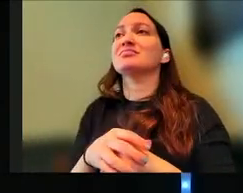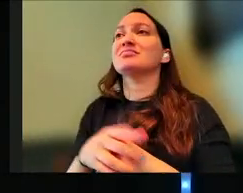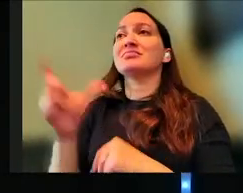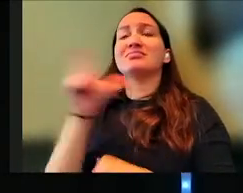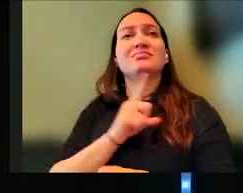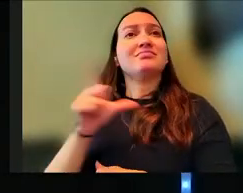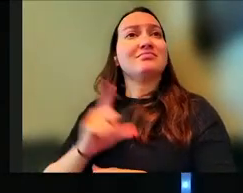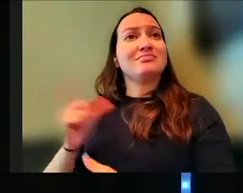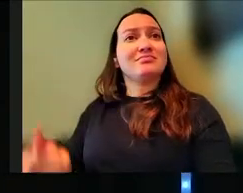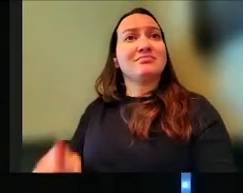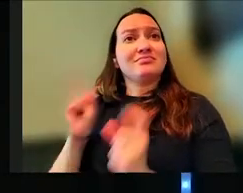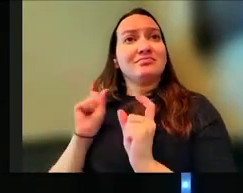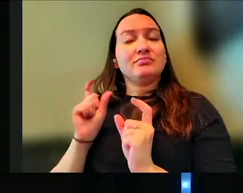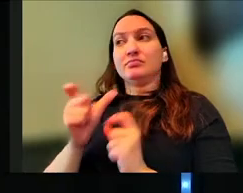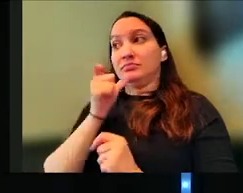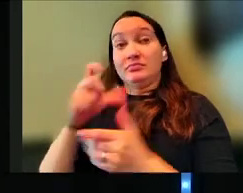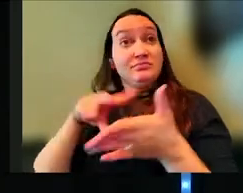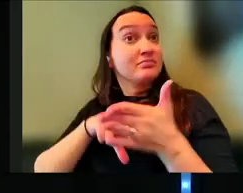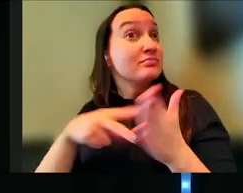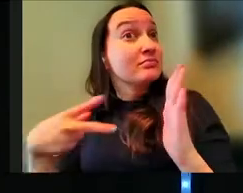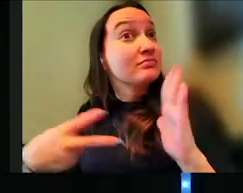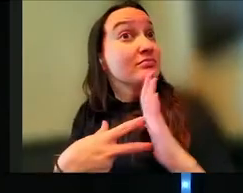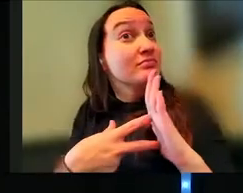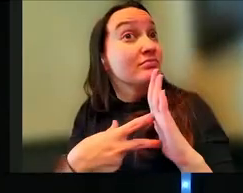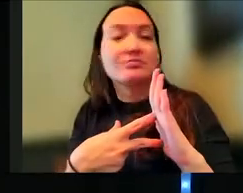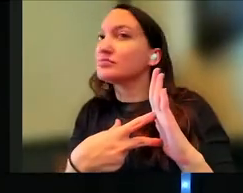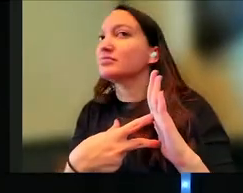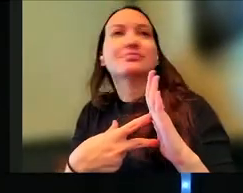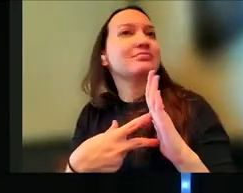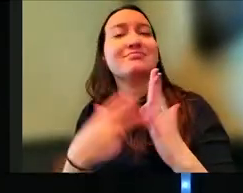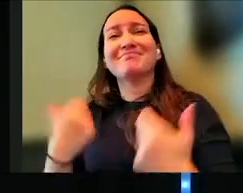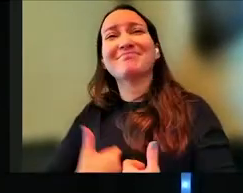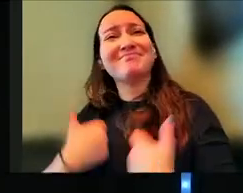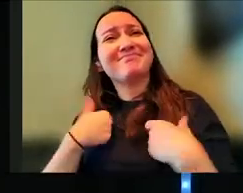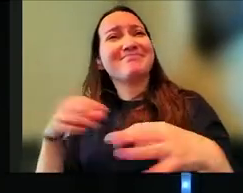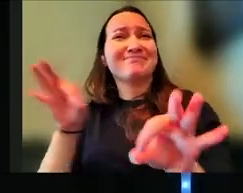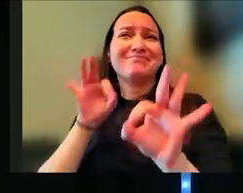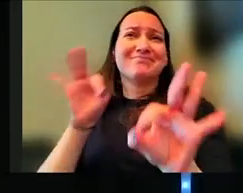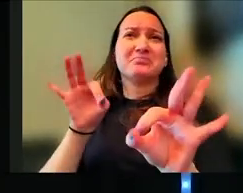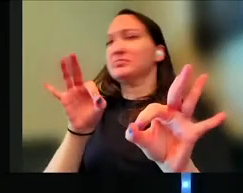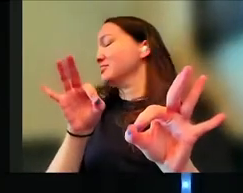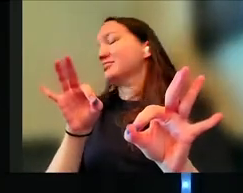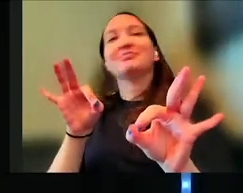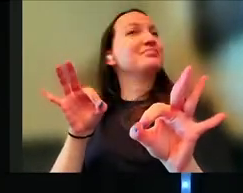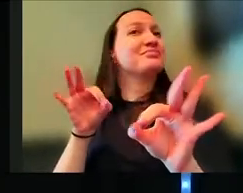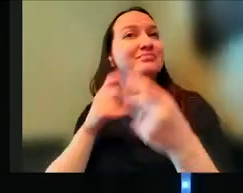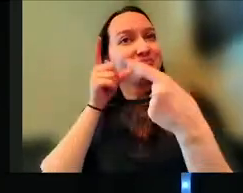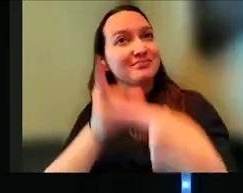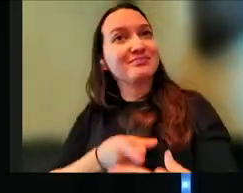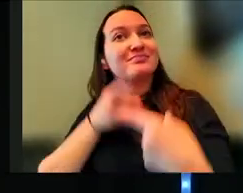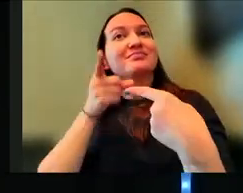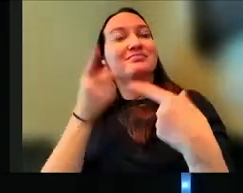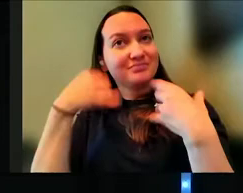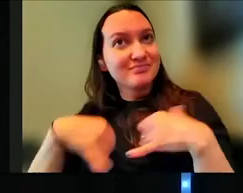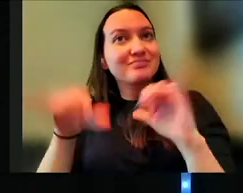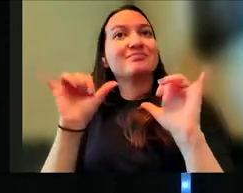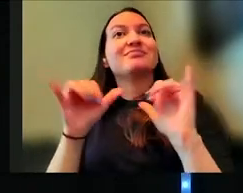Here's what this does not mean, again, that life will be perfect. Because hardships will still come, right?